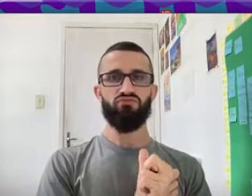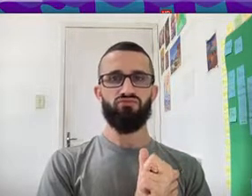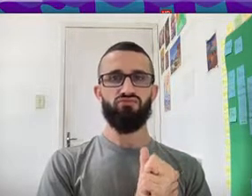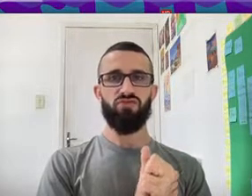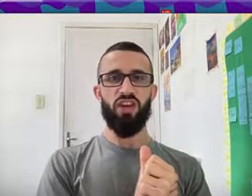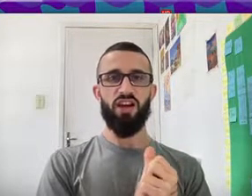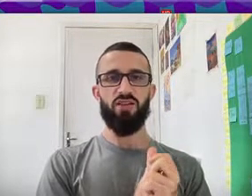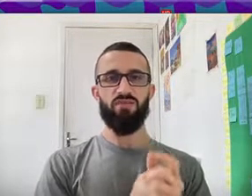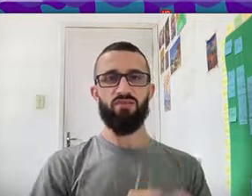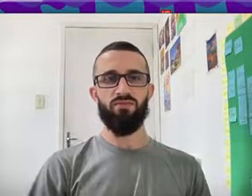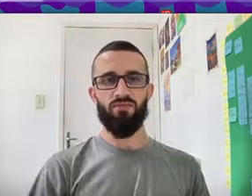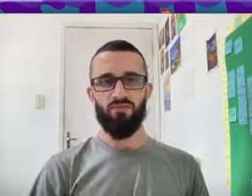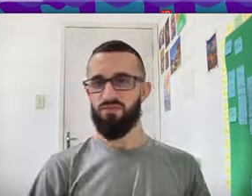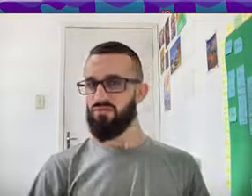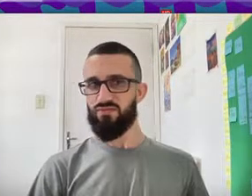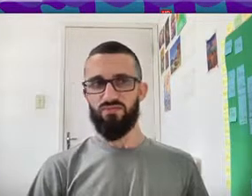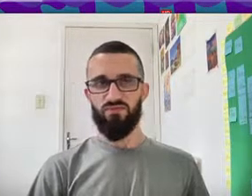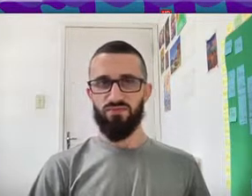Yeah